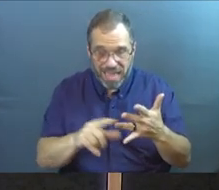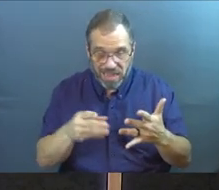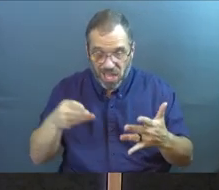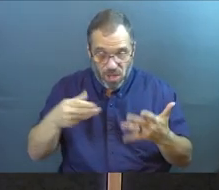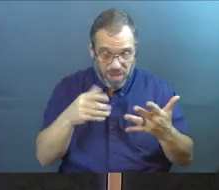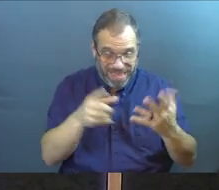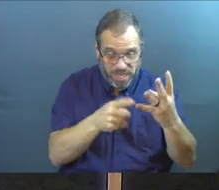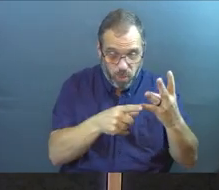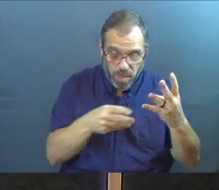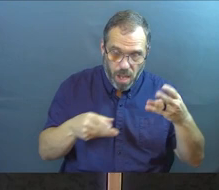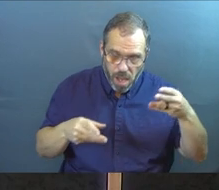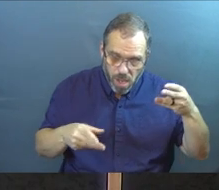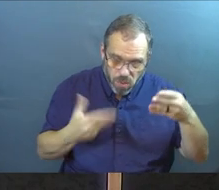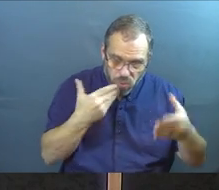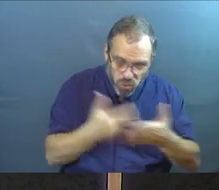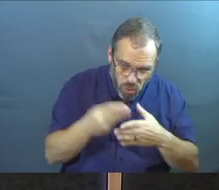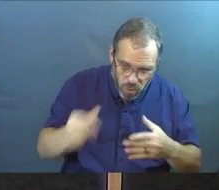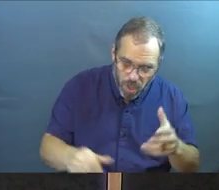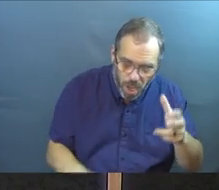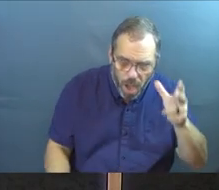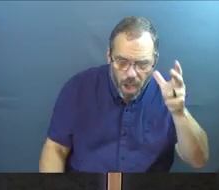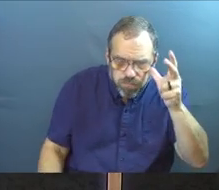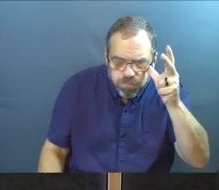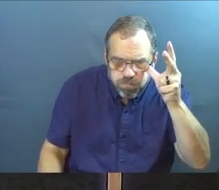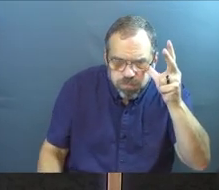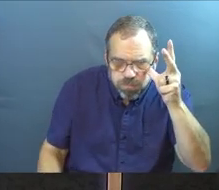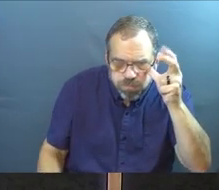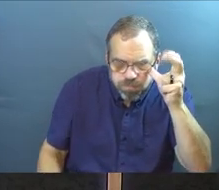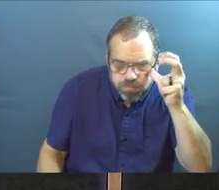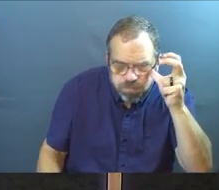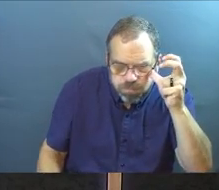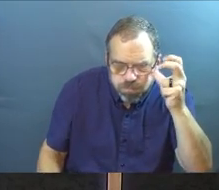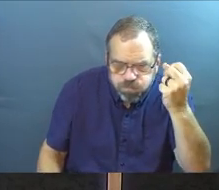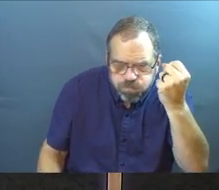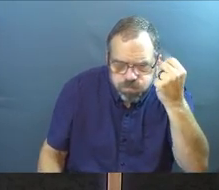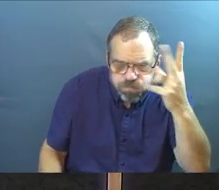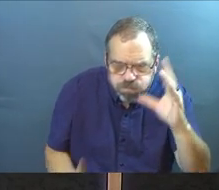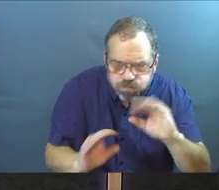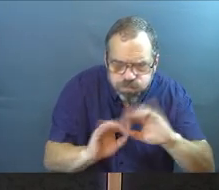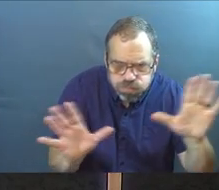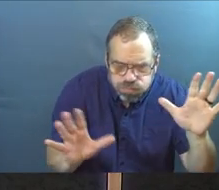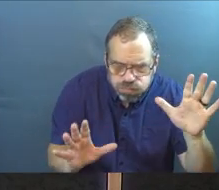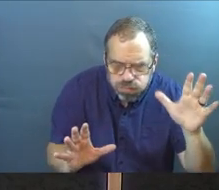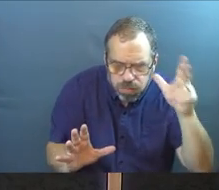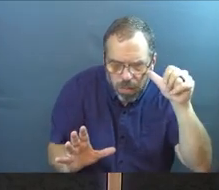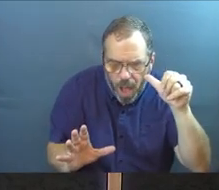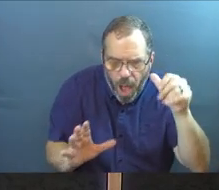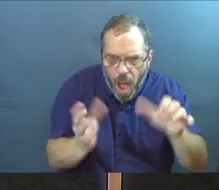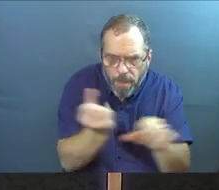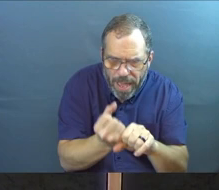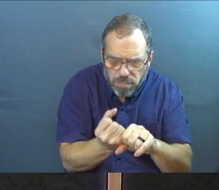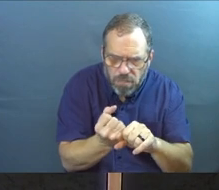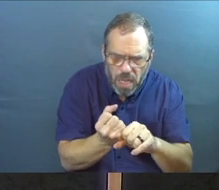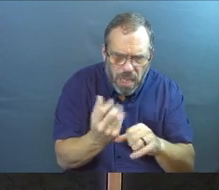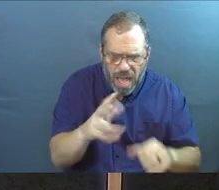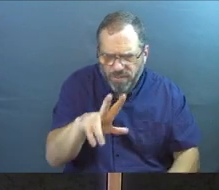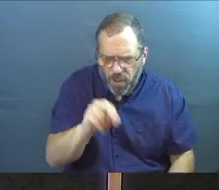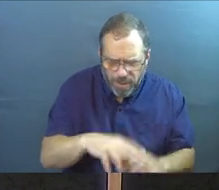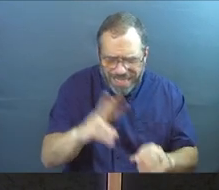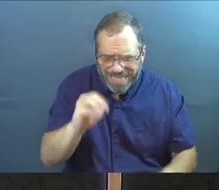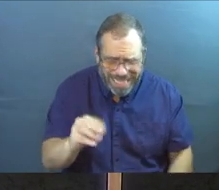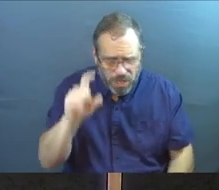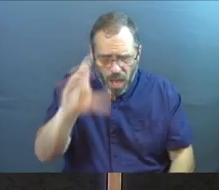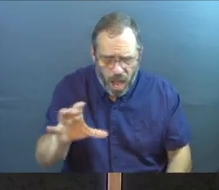seed that fell on good soil represents those who truly hear. And they understand God's word. And they produce a harvest of 30,